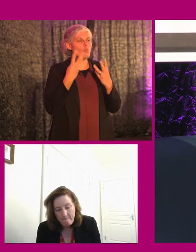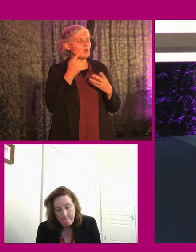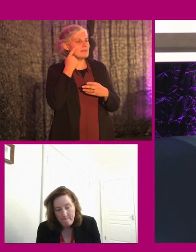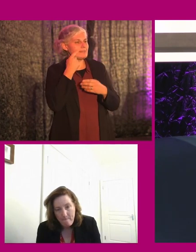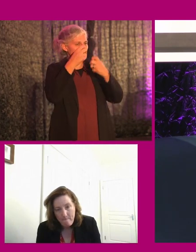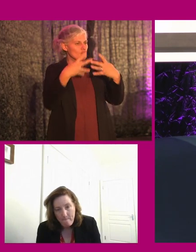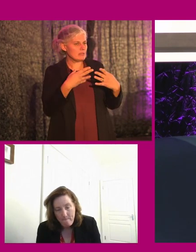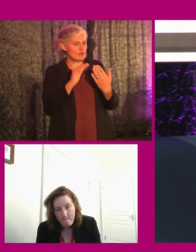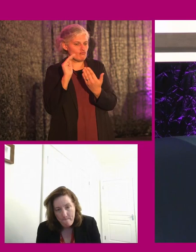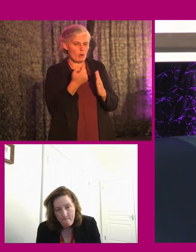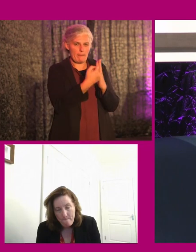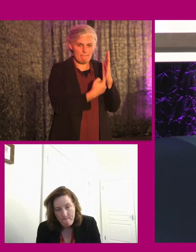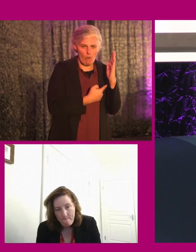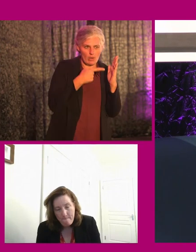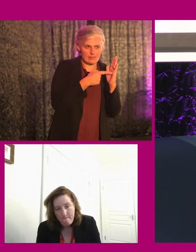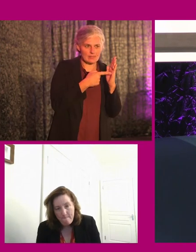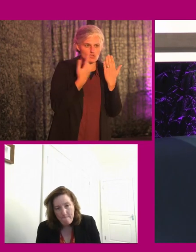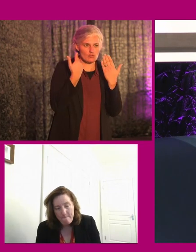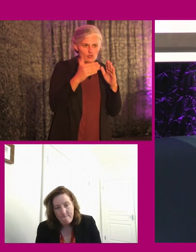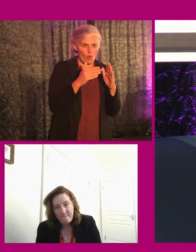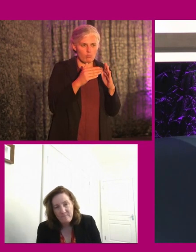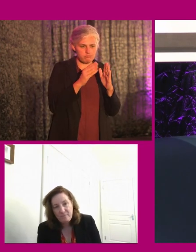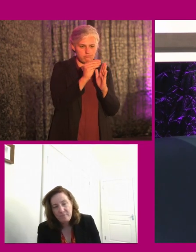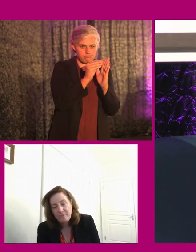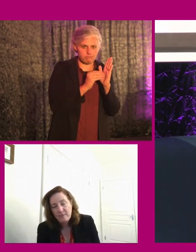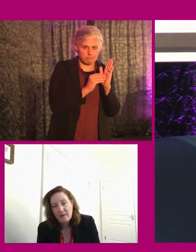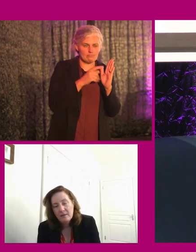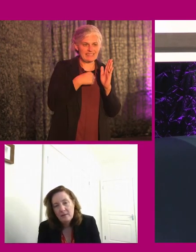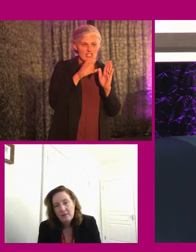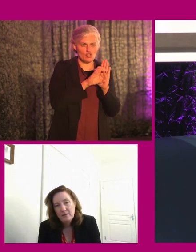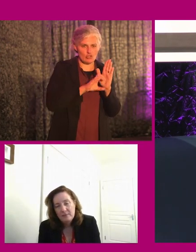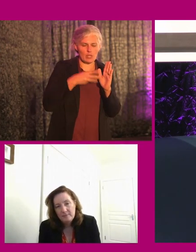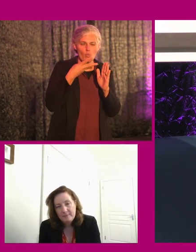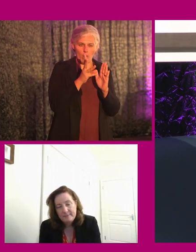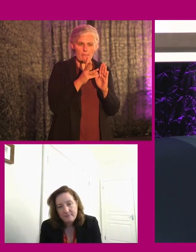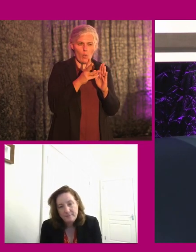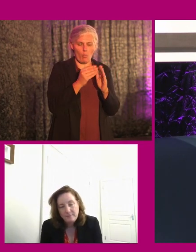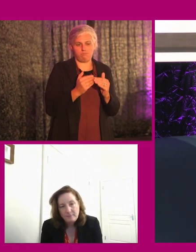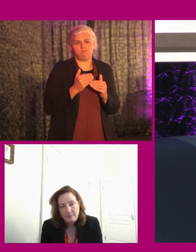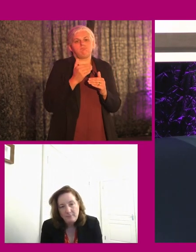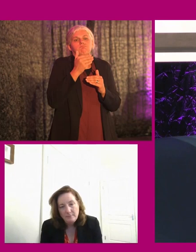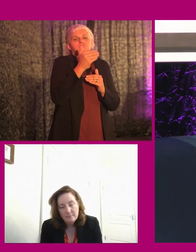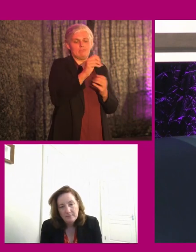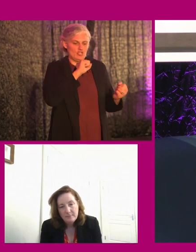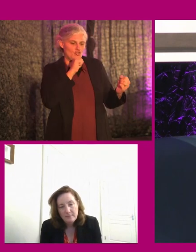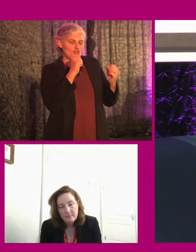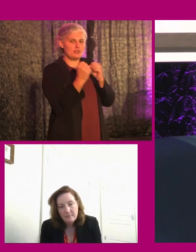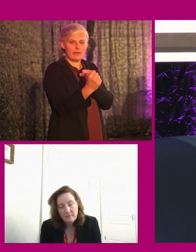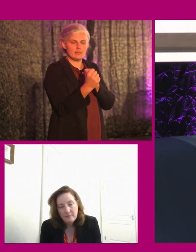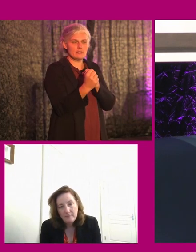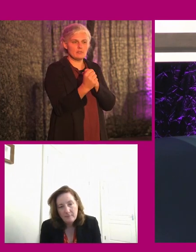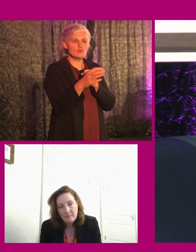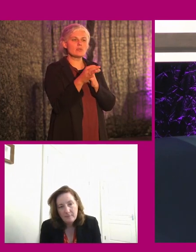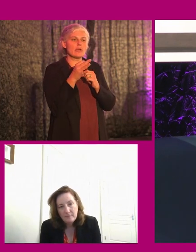introduction of the policies that we have outlined in the Charter. That will be a major, major step forward to get